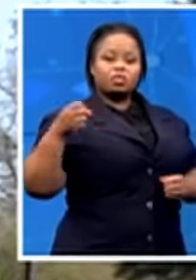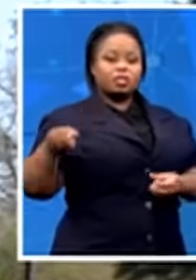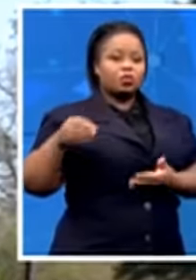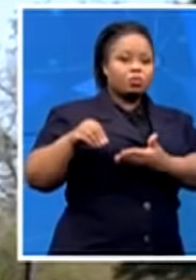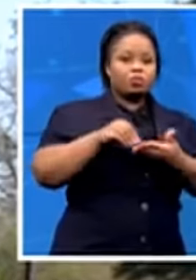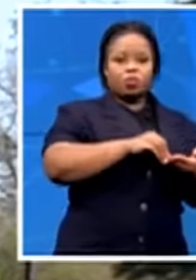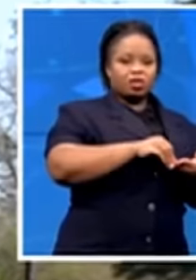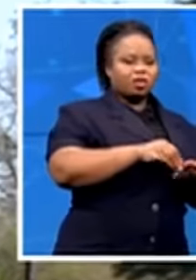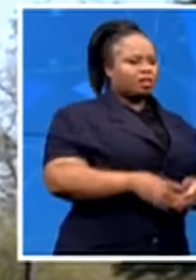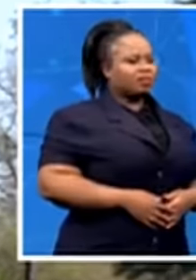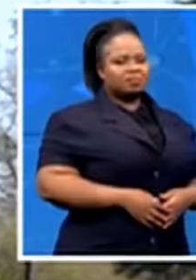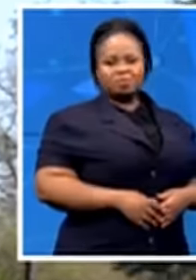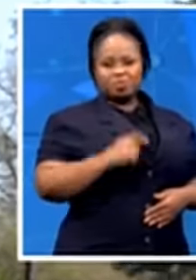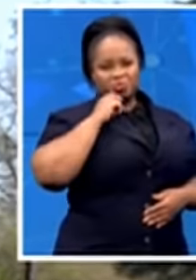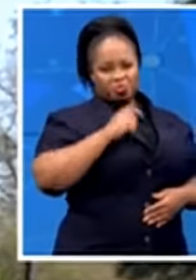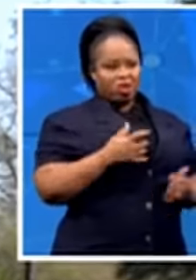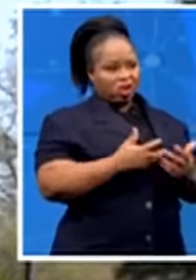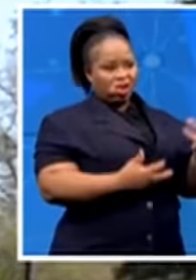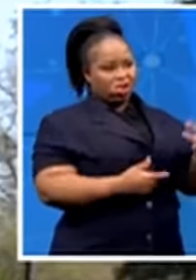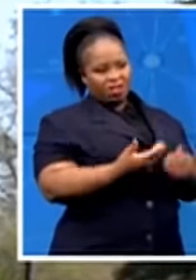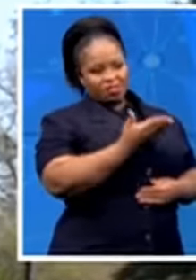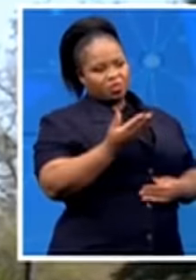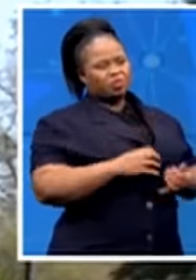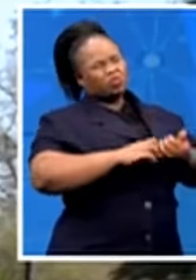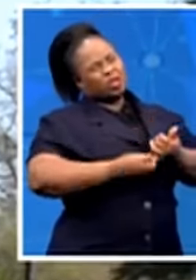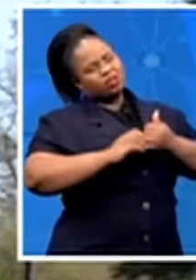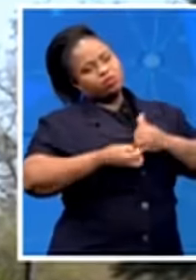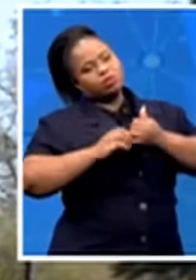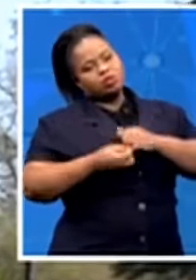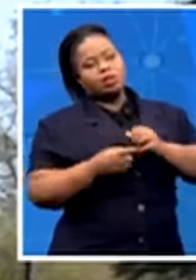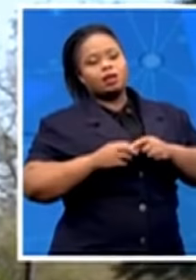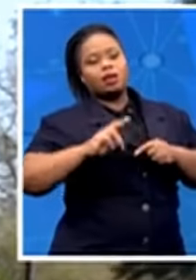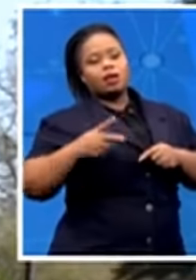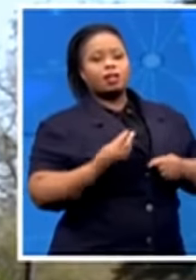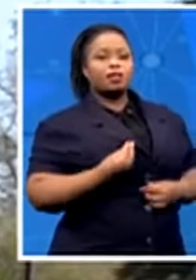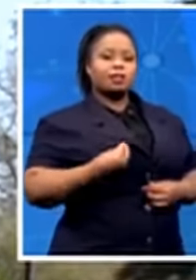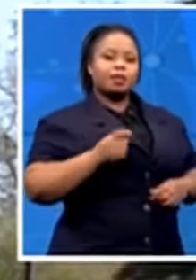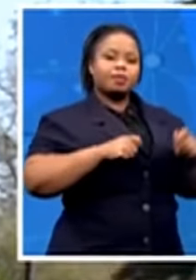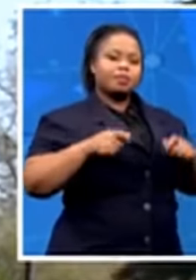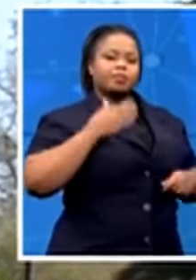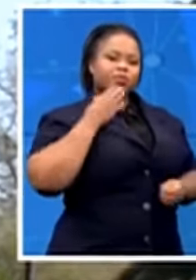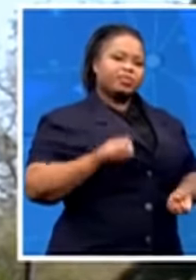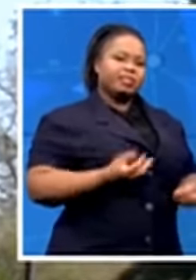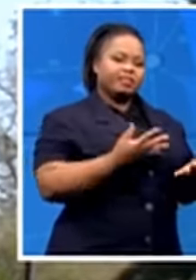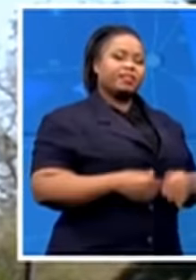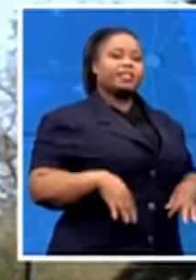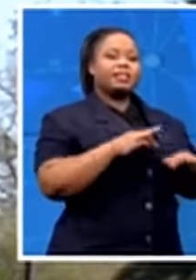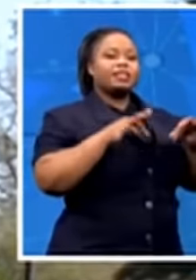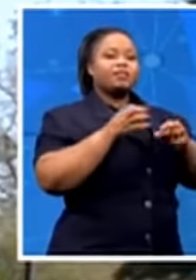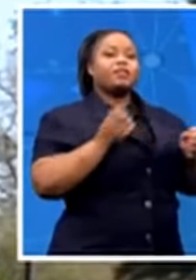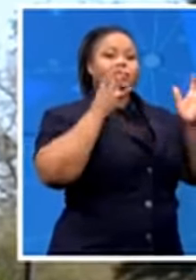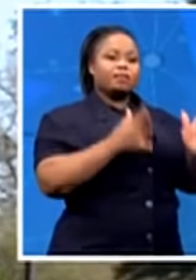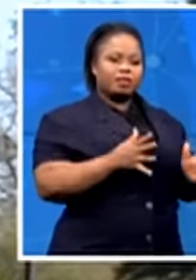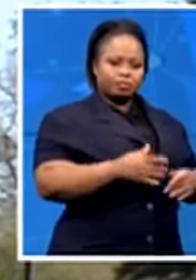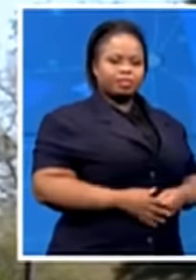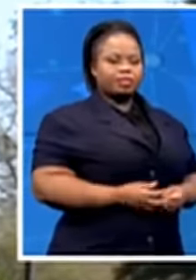all of the great efforts that have been done by so many other people that have given, and the gift of the givers in their job of distributing, what I've realized